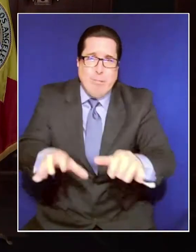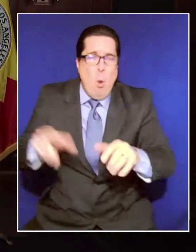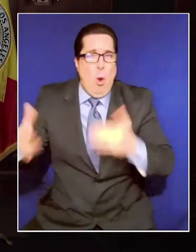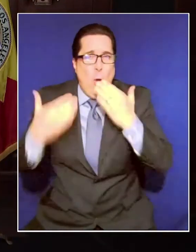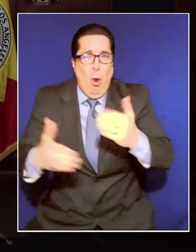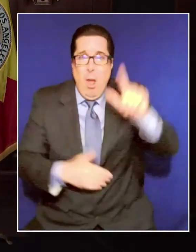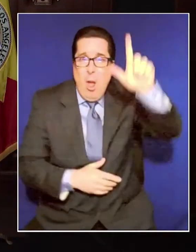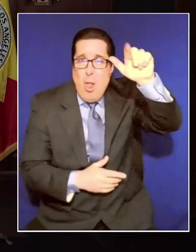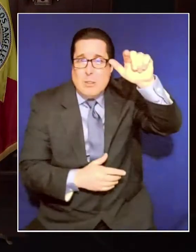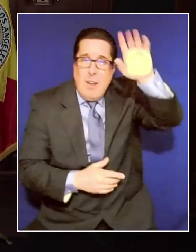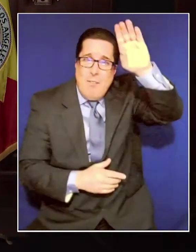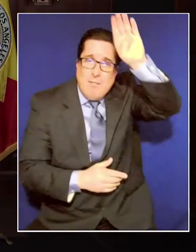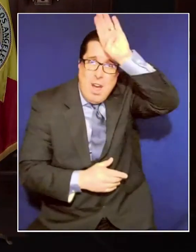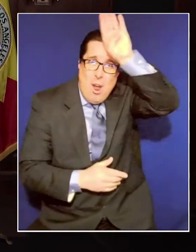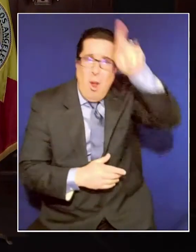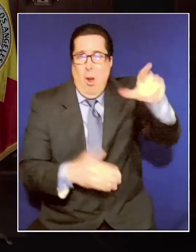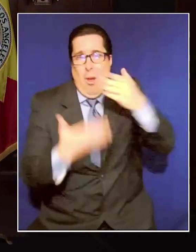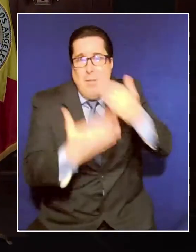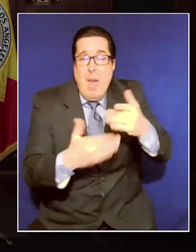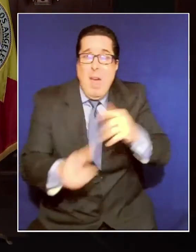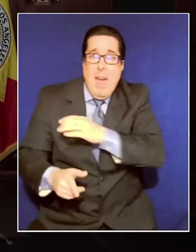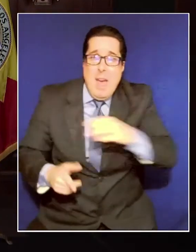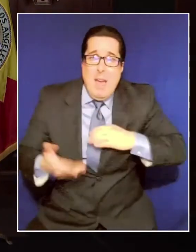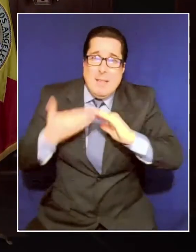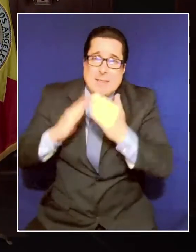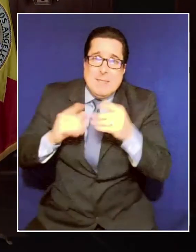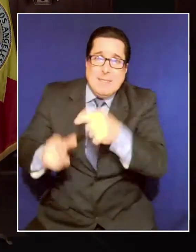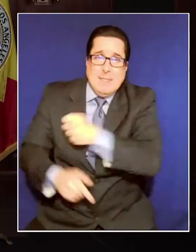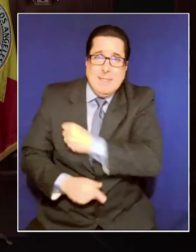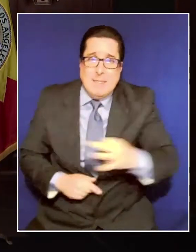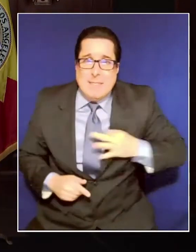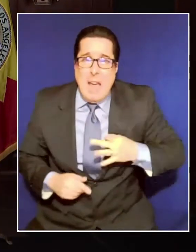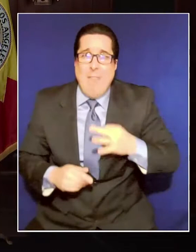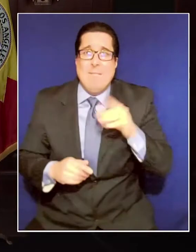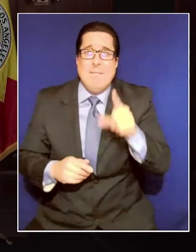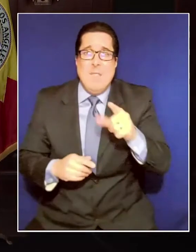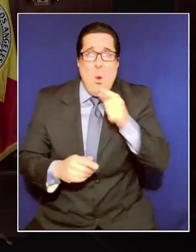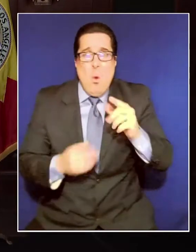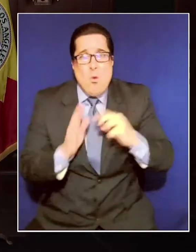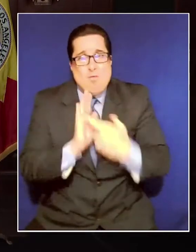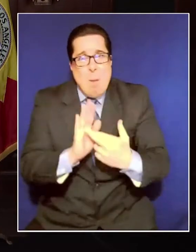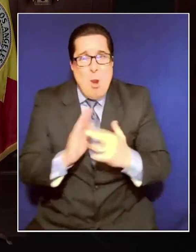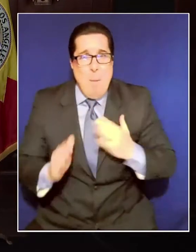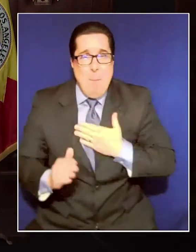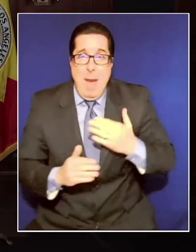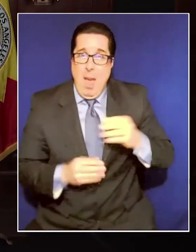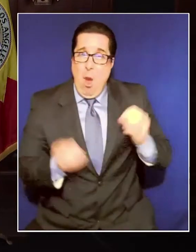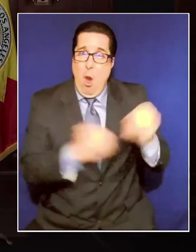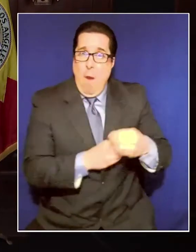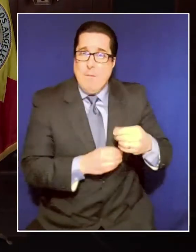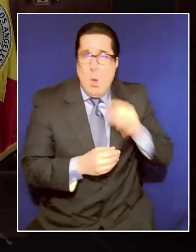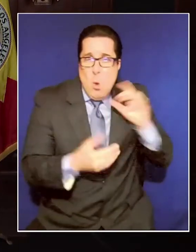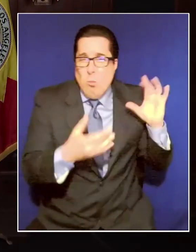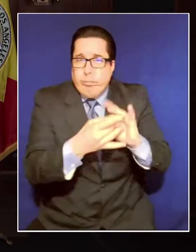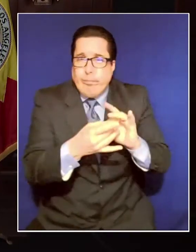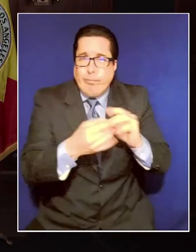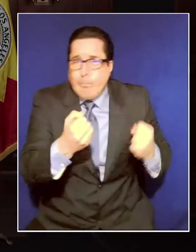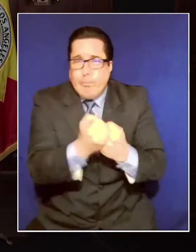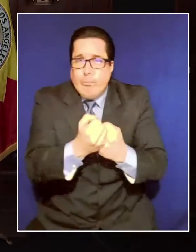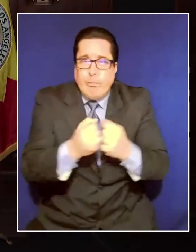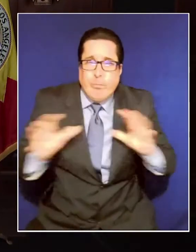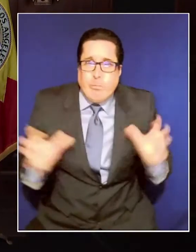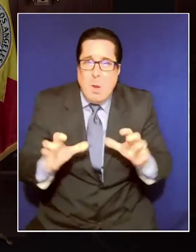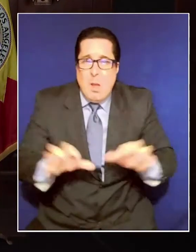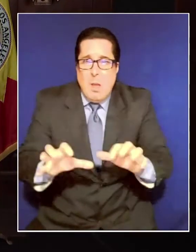And I want to thank all the City Council staff and area representatives in my Office of Public Engagement who are on the front lines of these efforts, themselves in